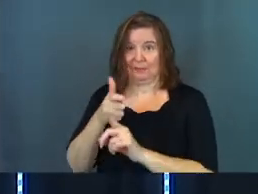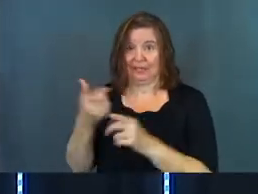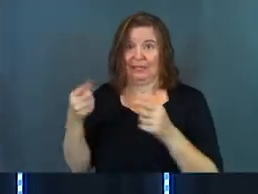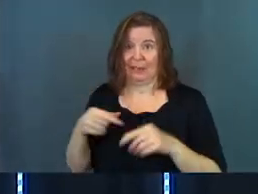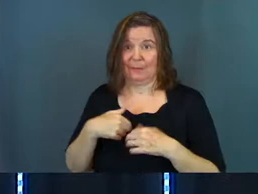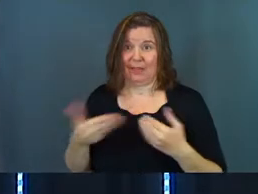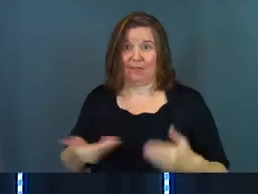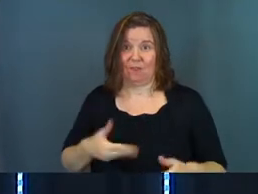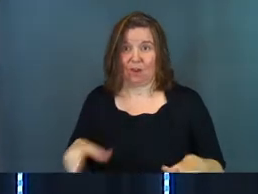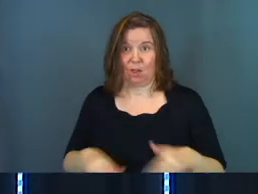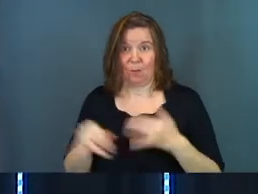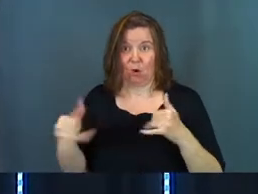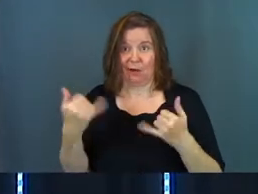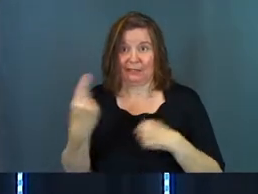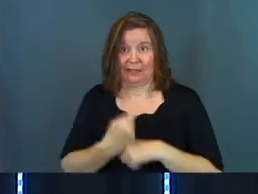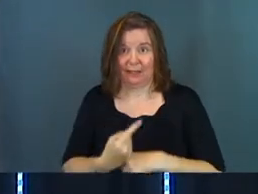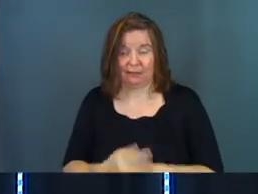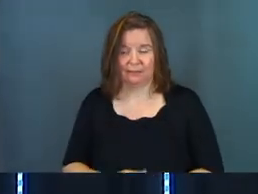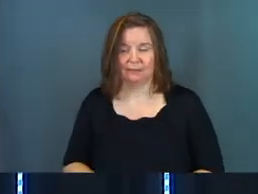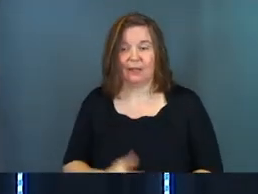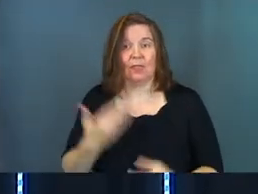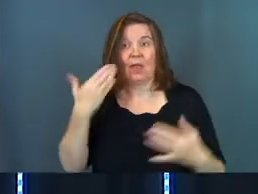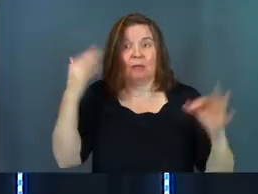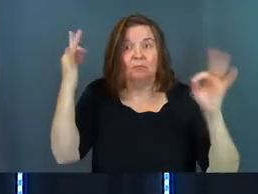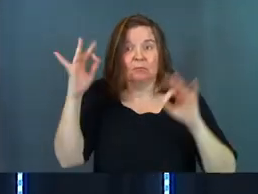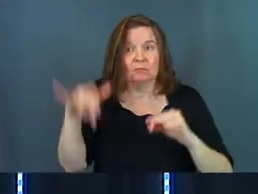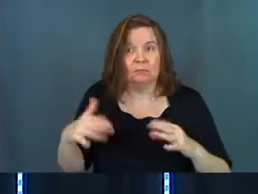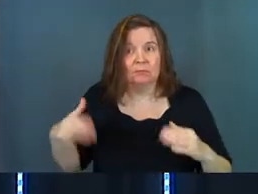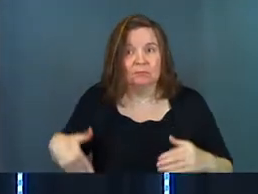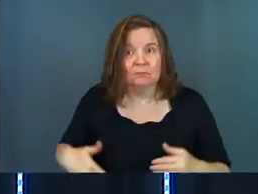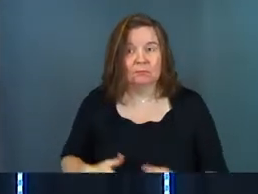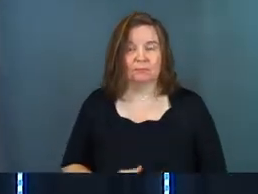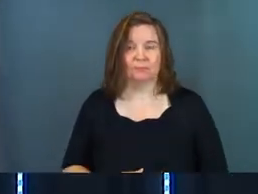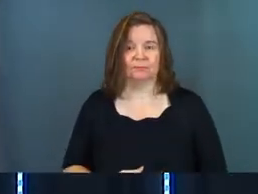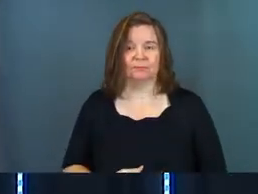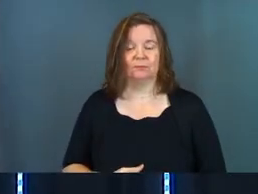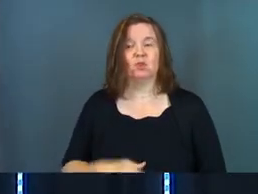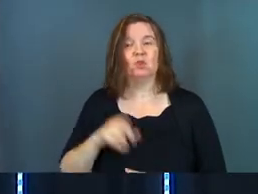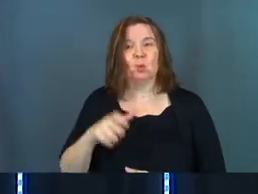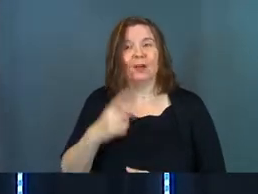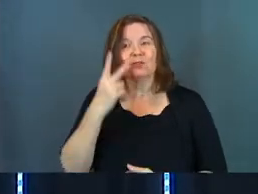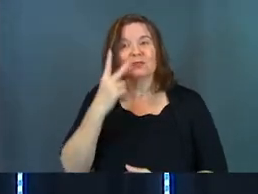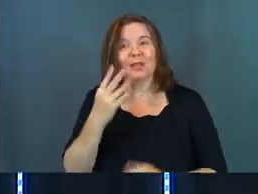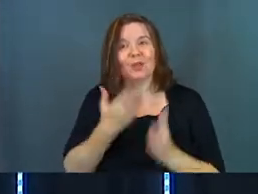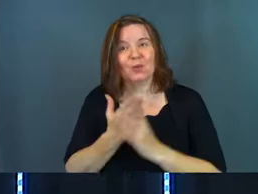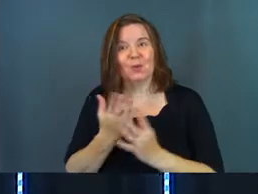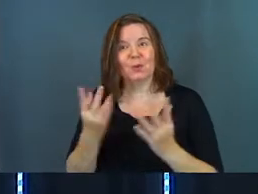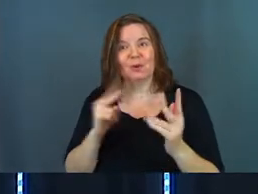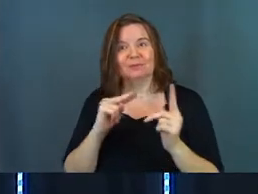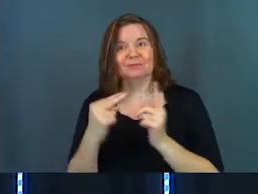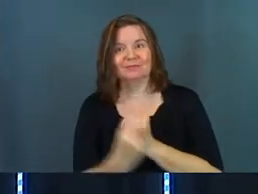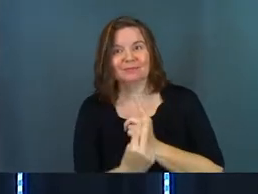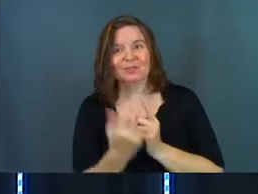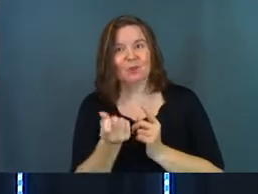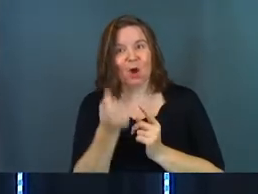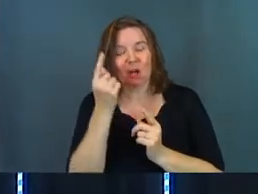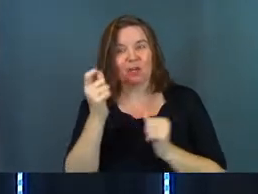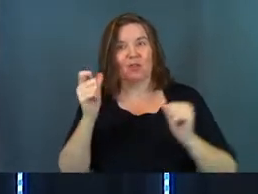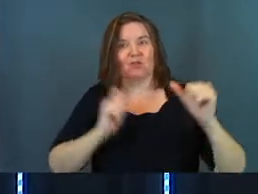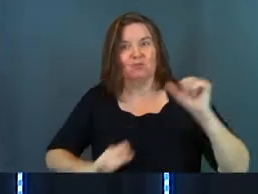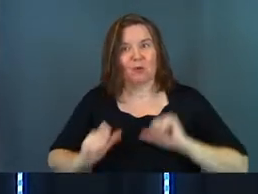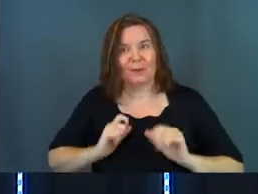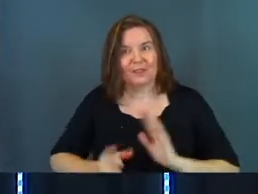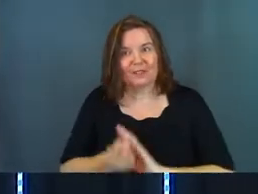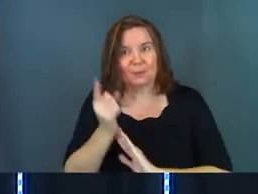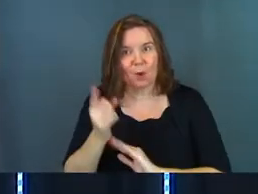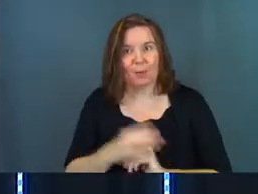just happened to be invited to the party today. They don't know any of those things. You got to see it through your lens to understand the drama of